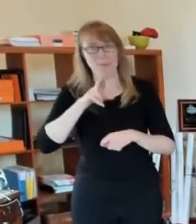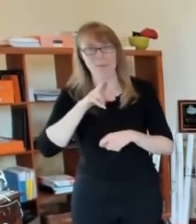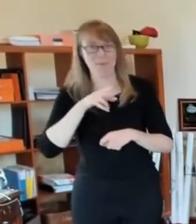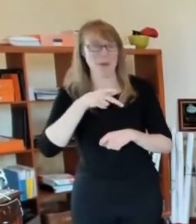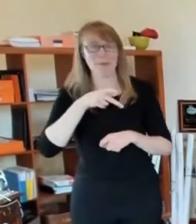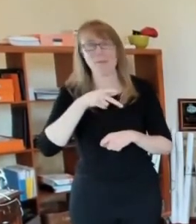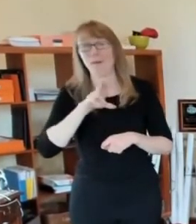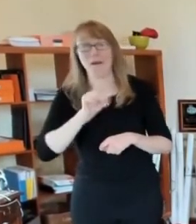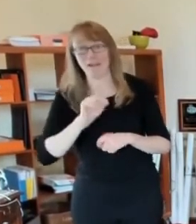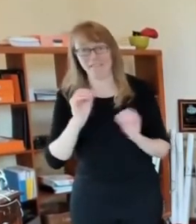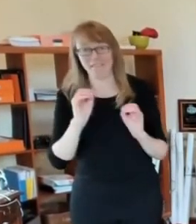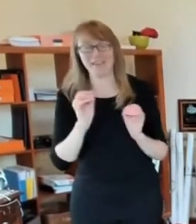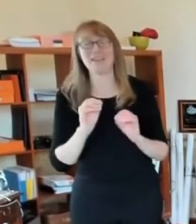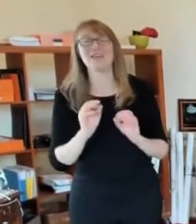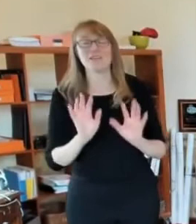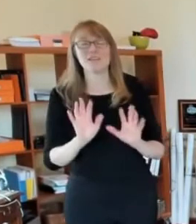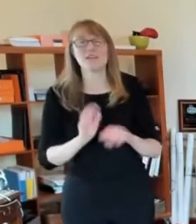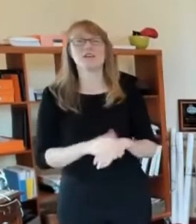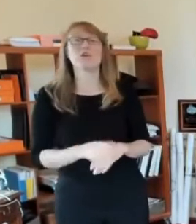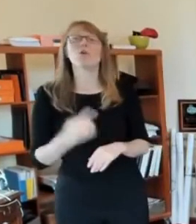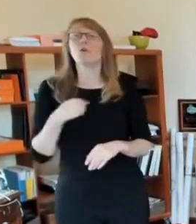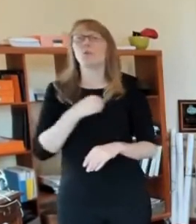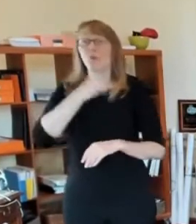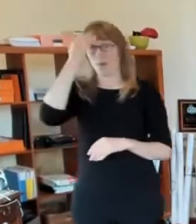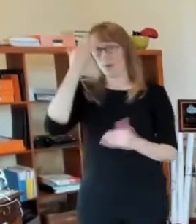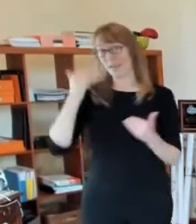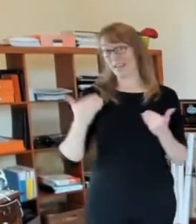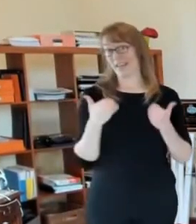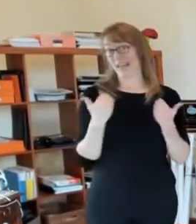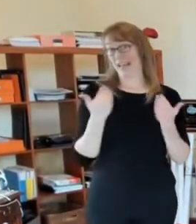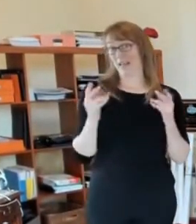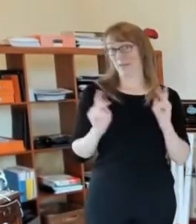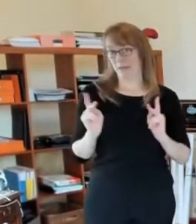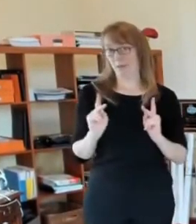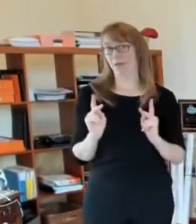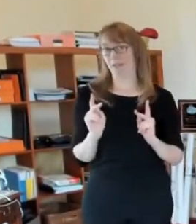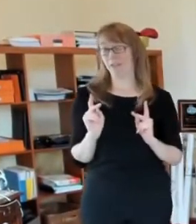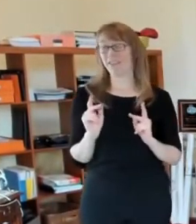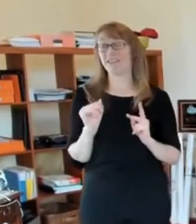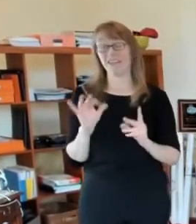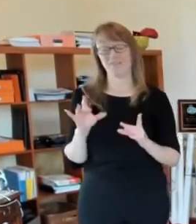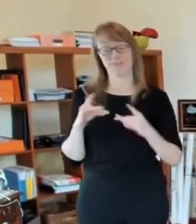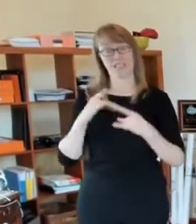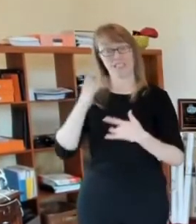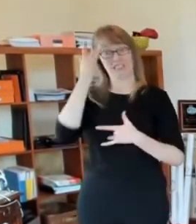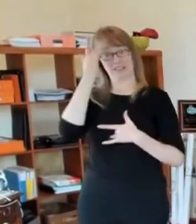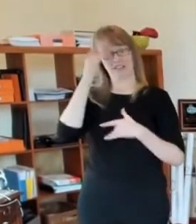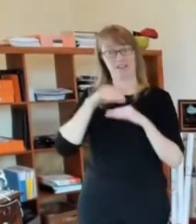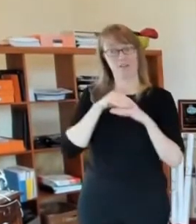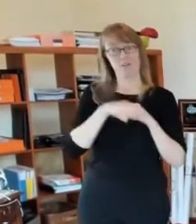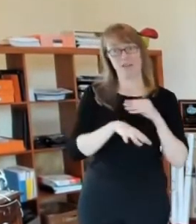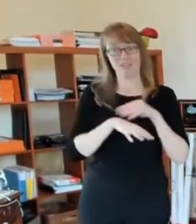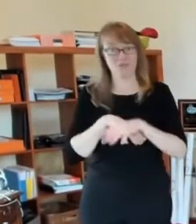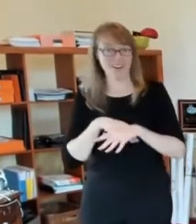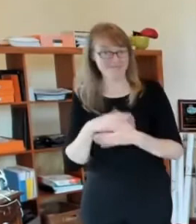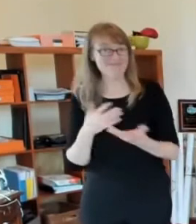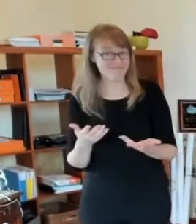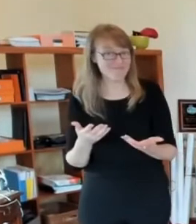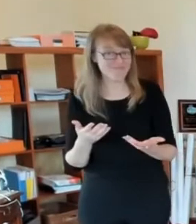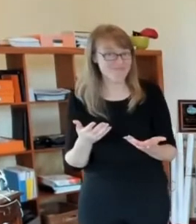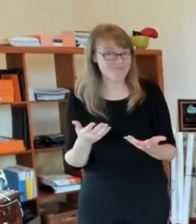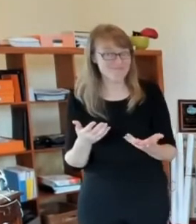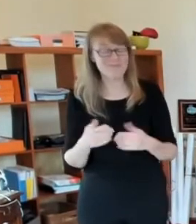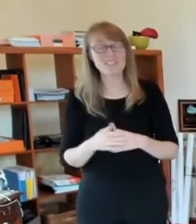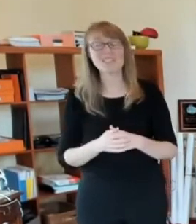virus is among young people. We know that young people. We know than older people tend to go to bars and entertainment